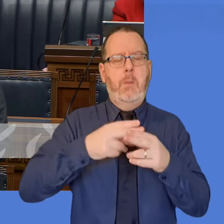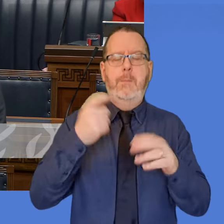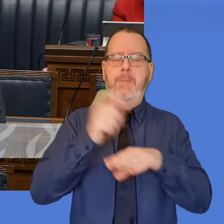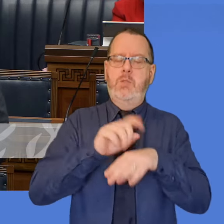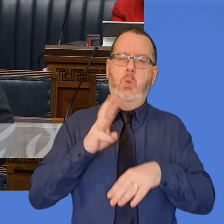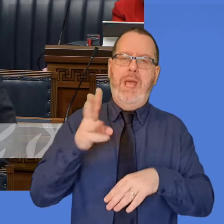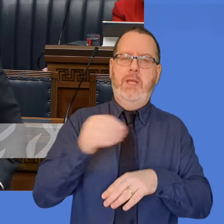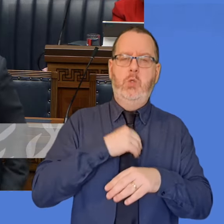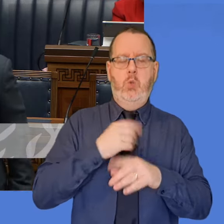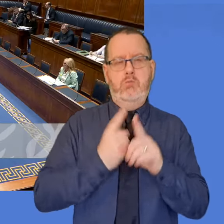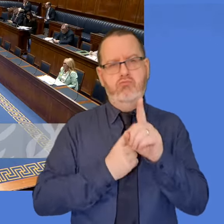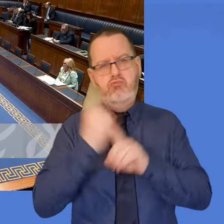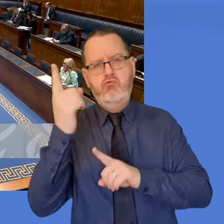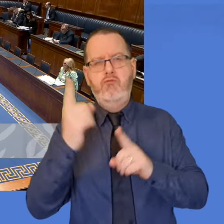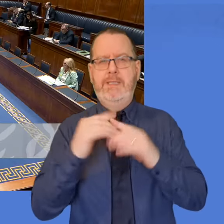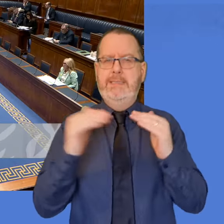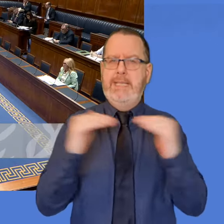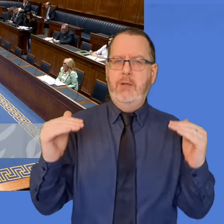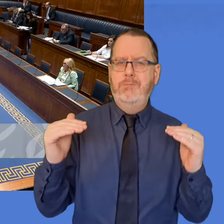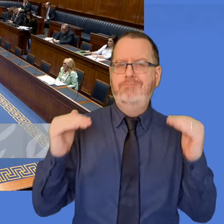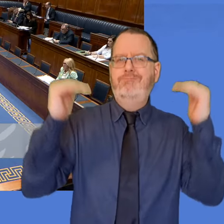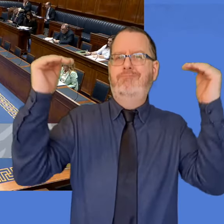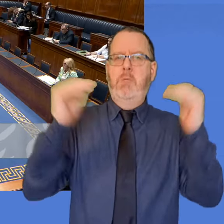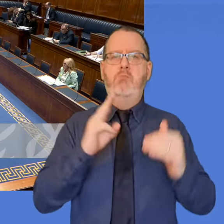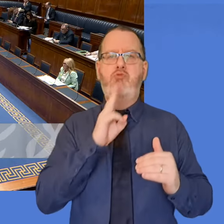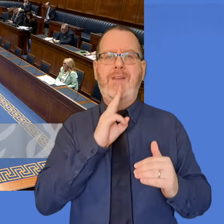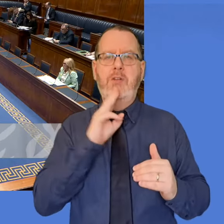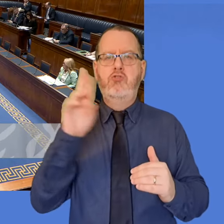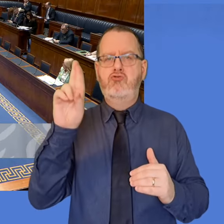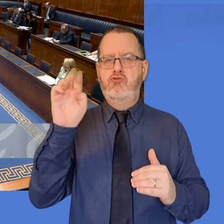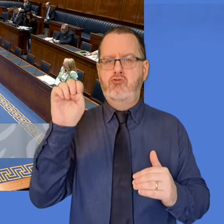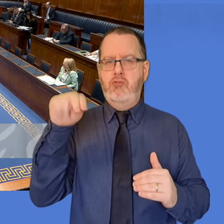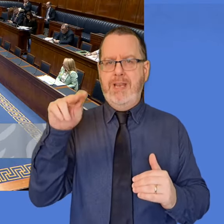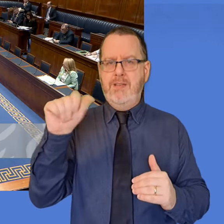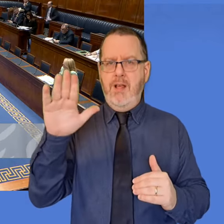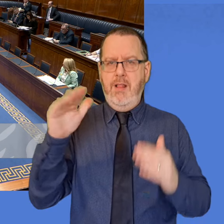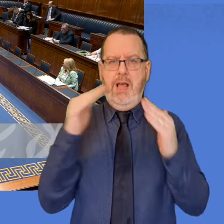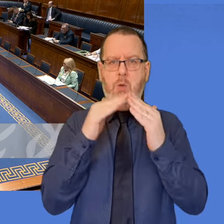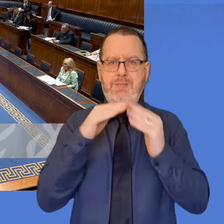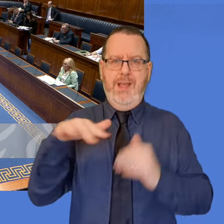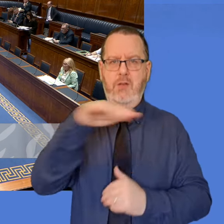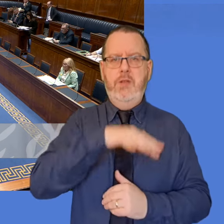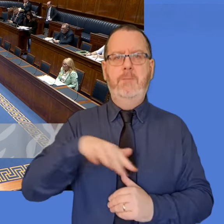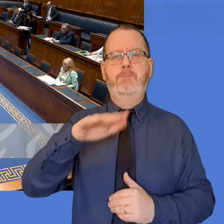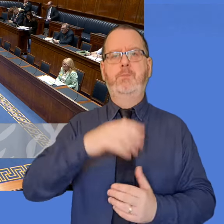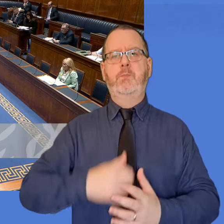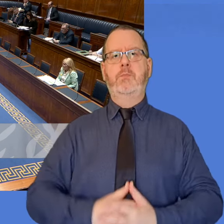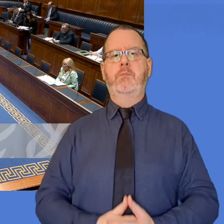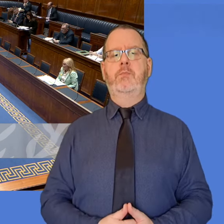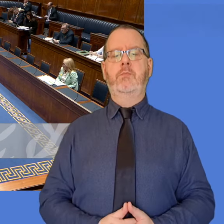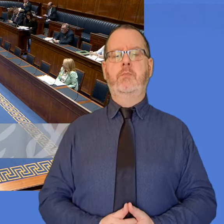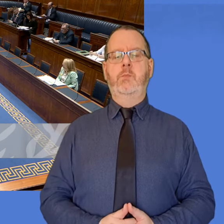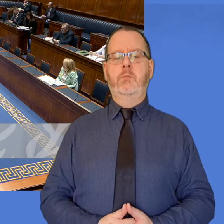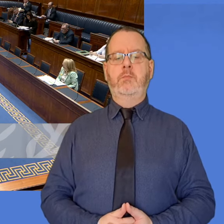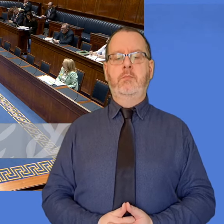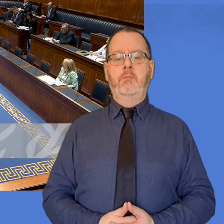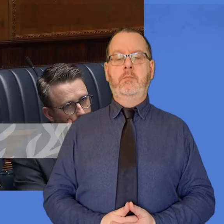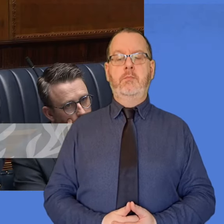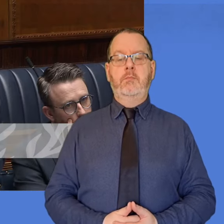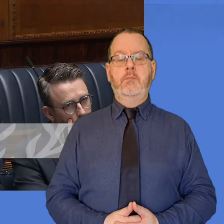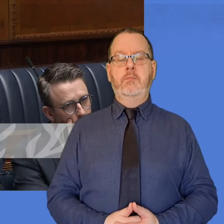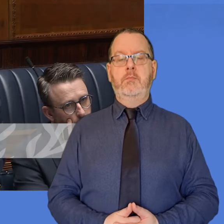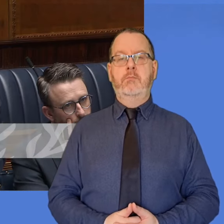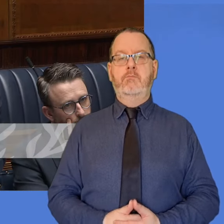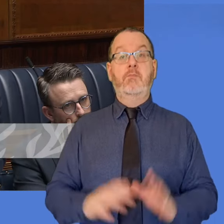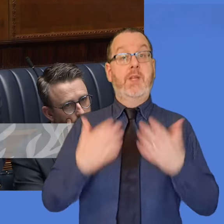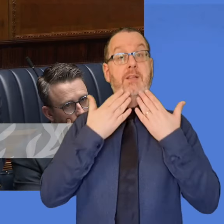rented sector could be. Mr Tennyson. Thank you, Mr Speaker, and thanks to the Minister for his answer. The Minister will be